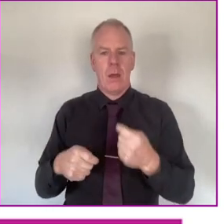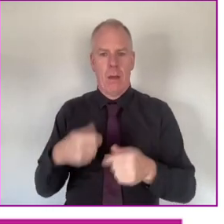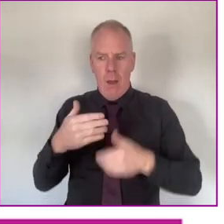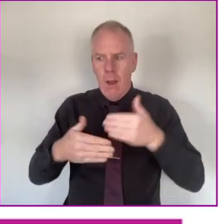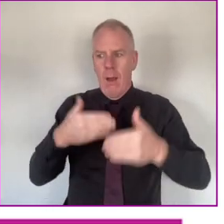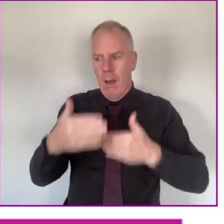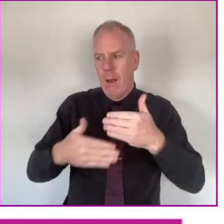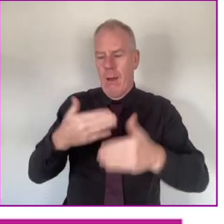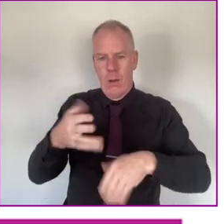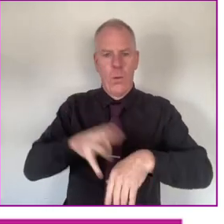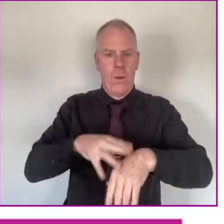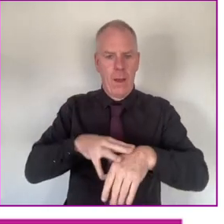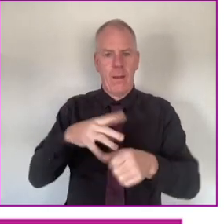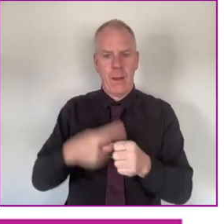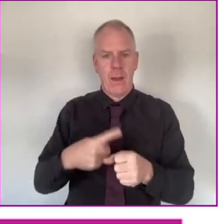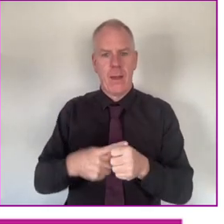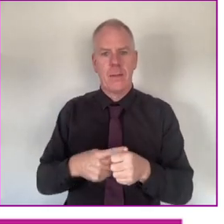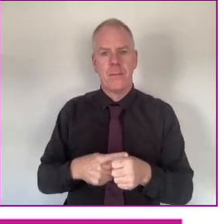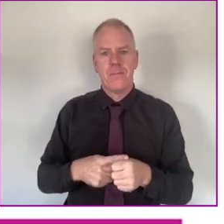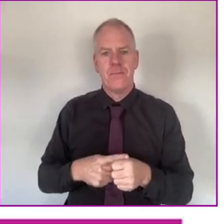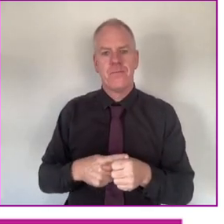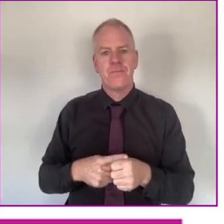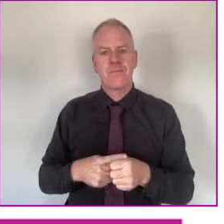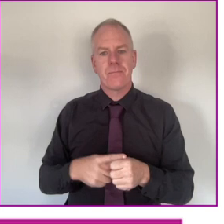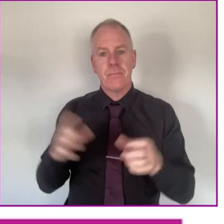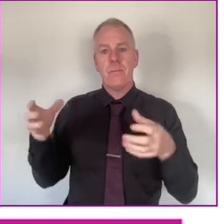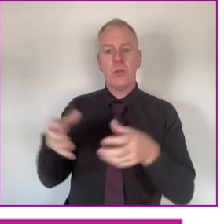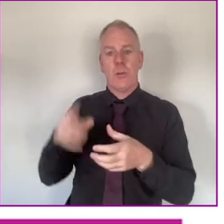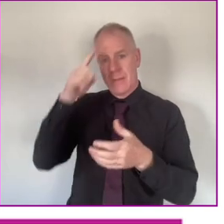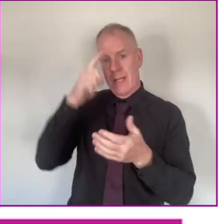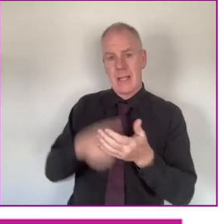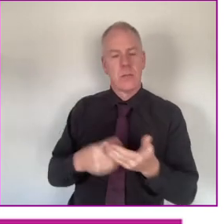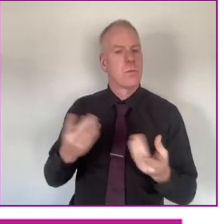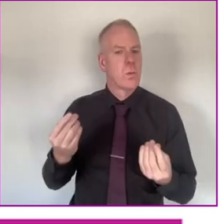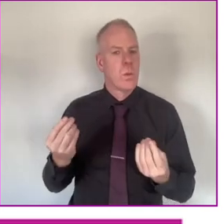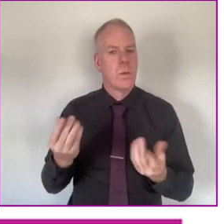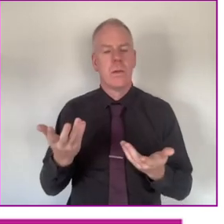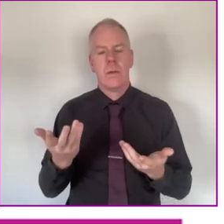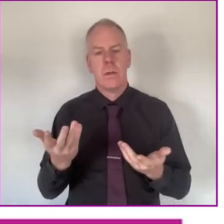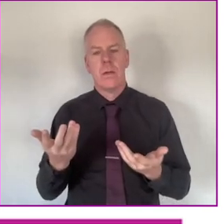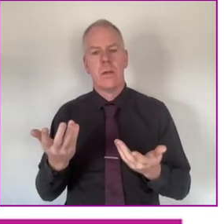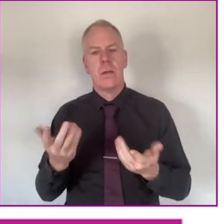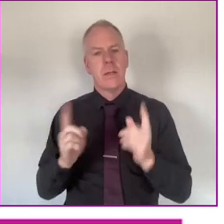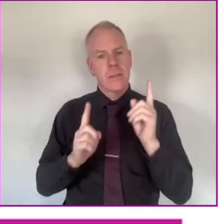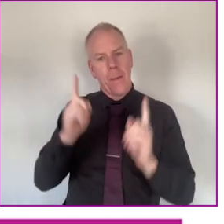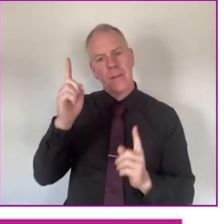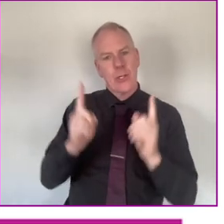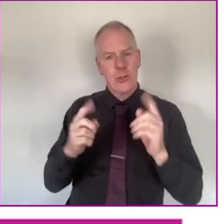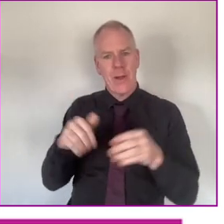Eventually, things were going well, again, the group then decided to do some competitions.